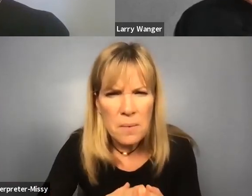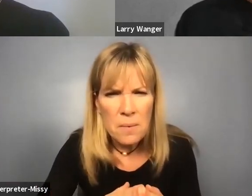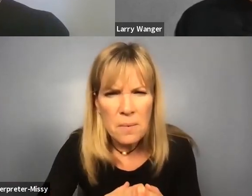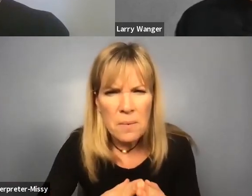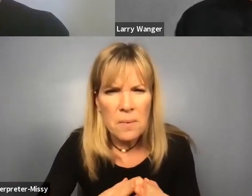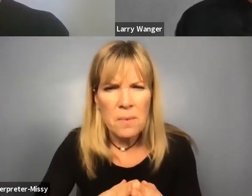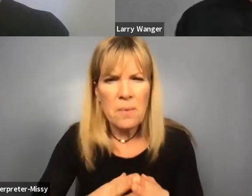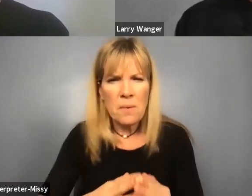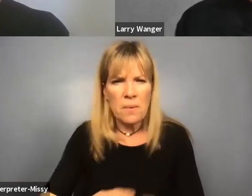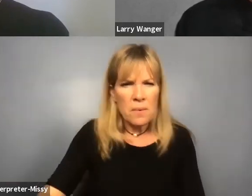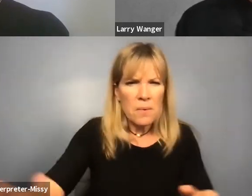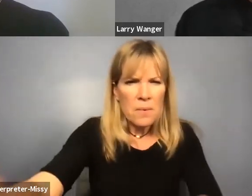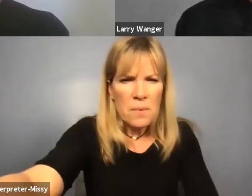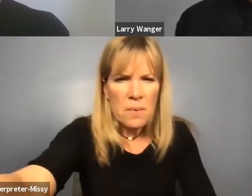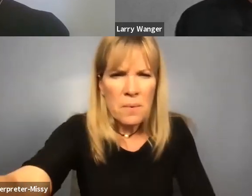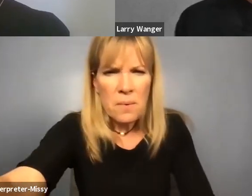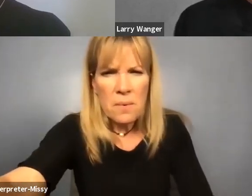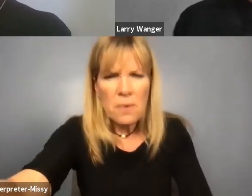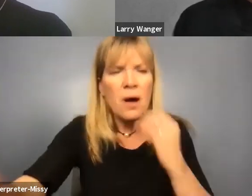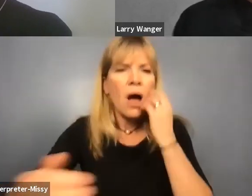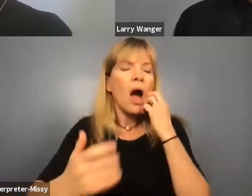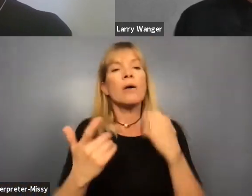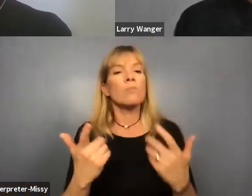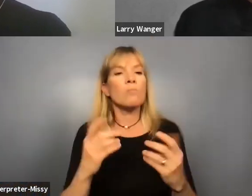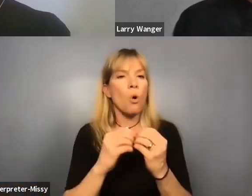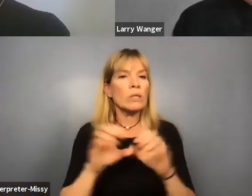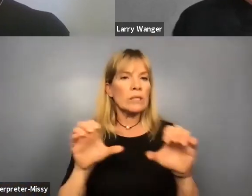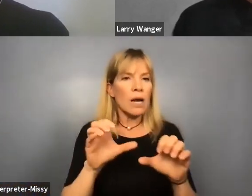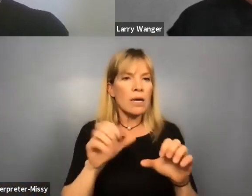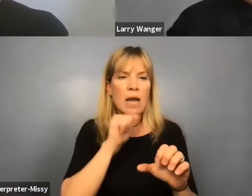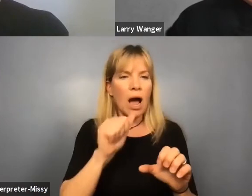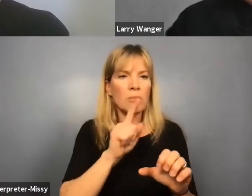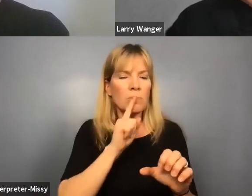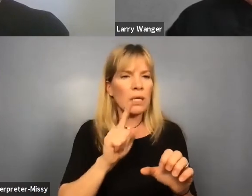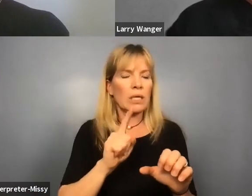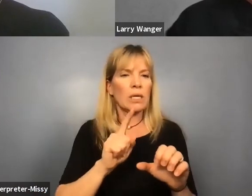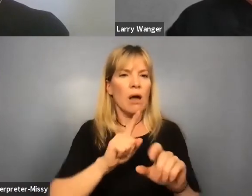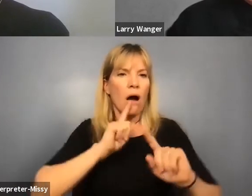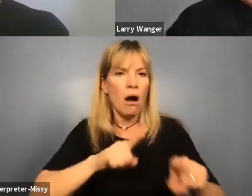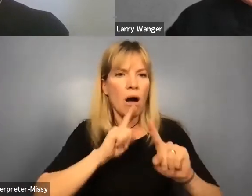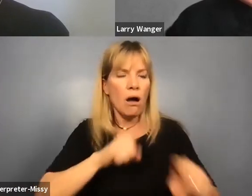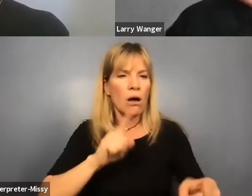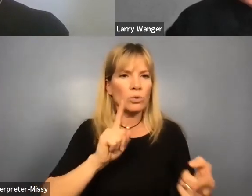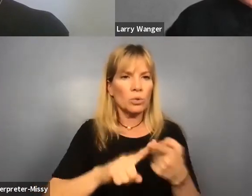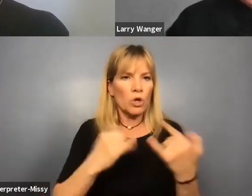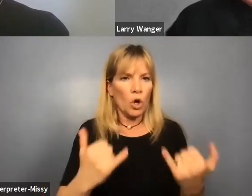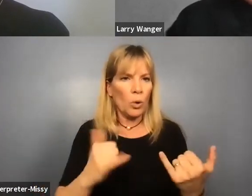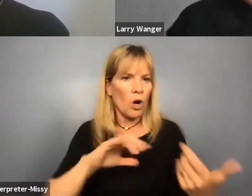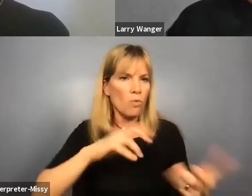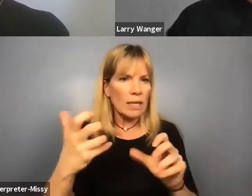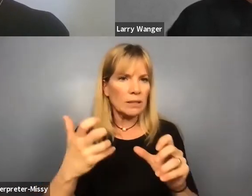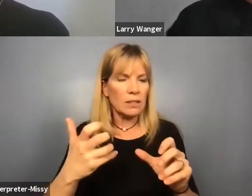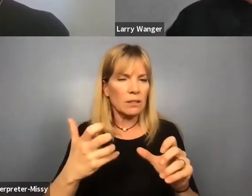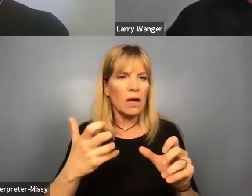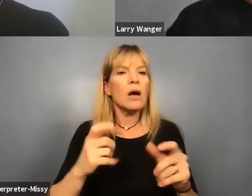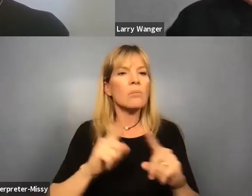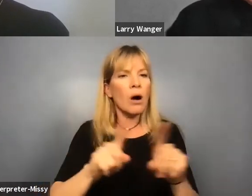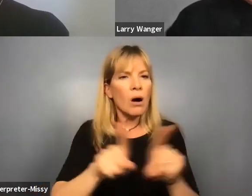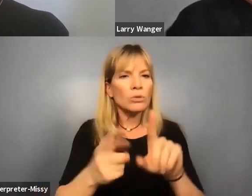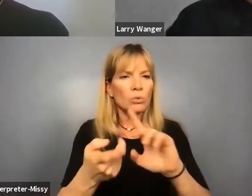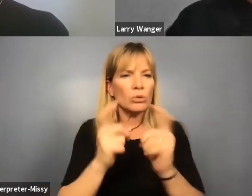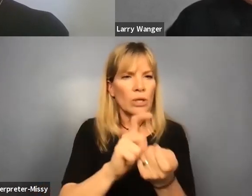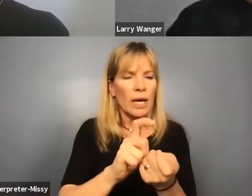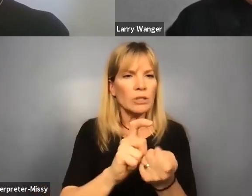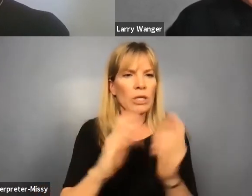more needs to be done to not just, you know, be reactive and respond to the current crisis, but also to change